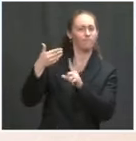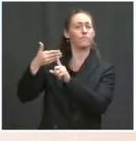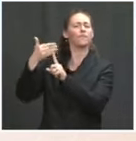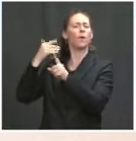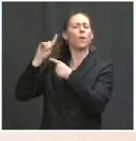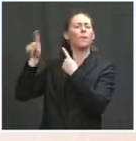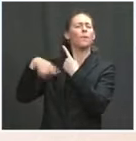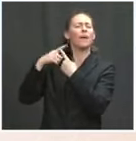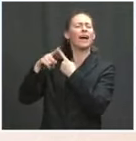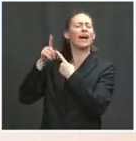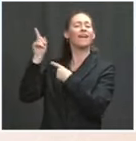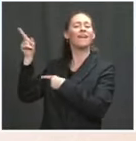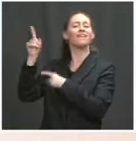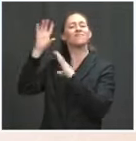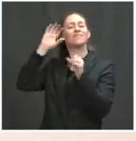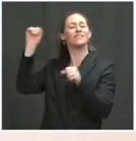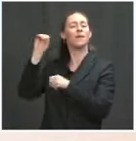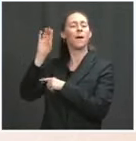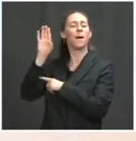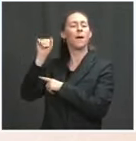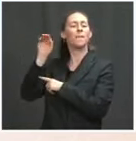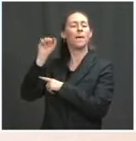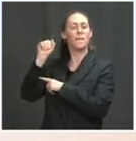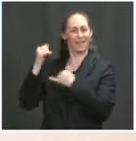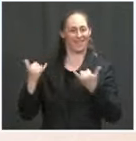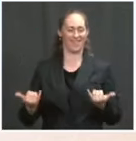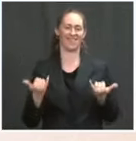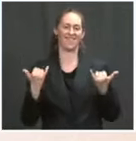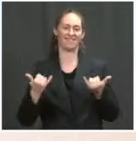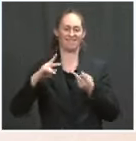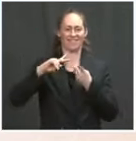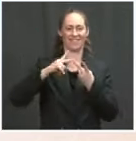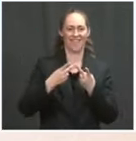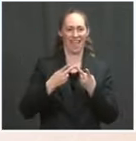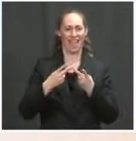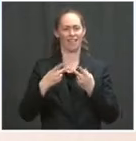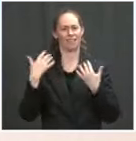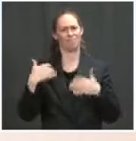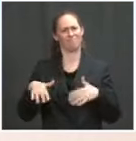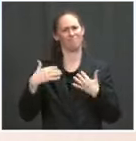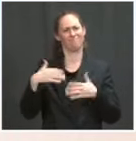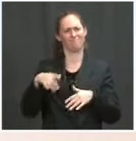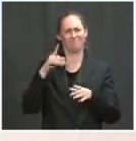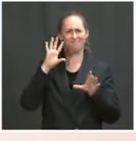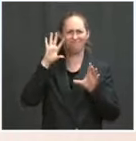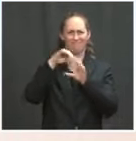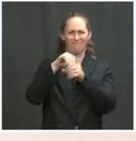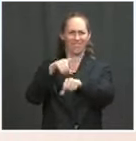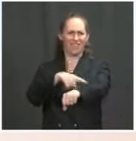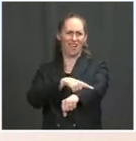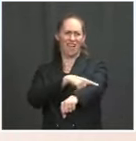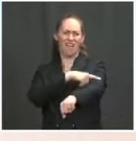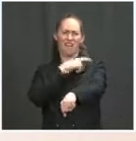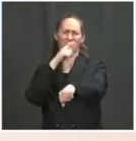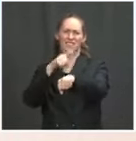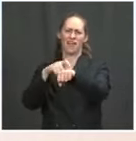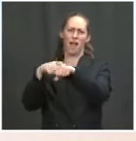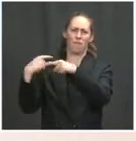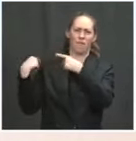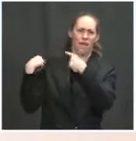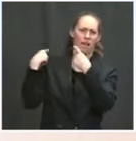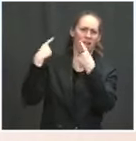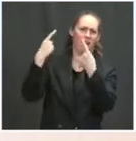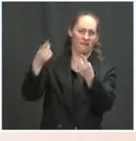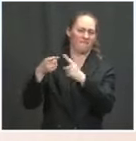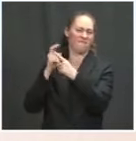2009 through 2017, making him the longest-serving member of President Obama's cabinet. In those years, Secretary Vilsack